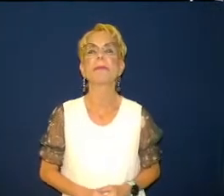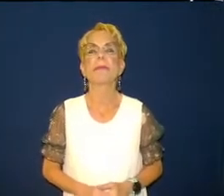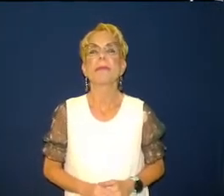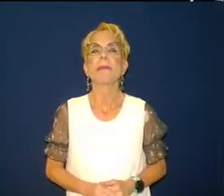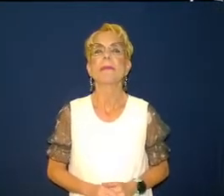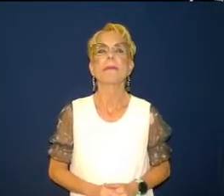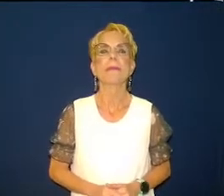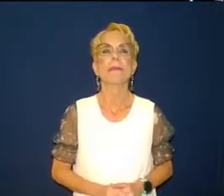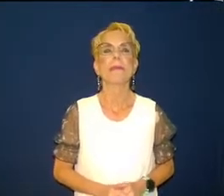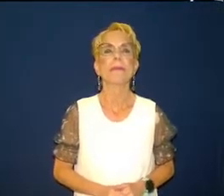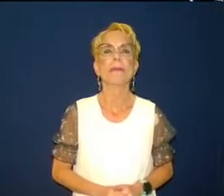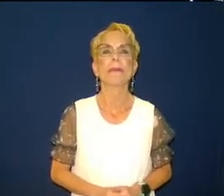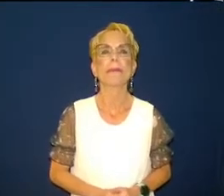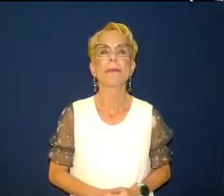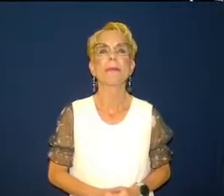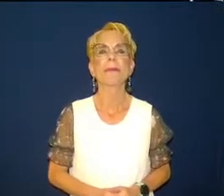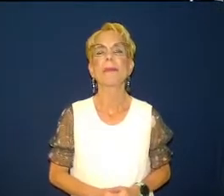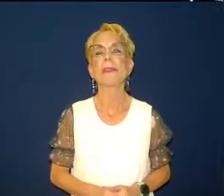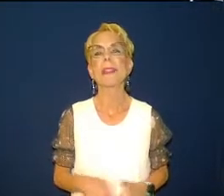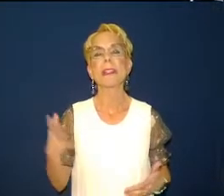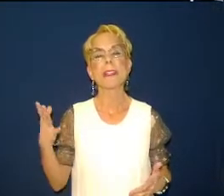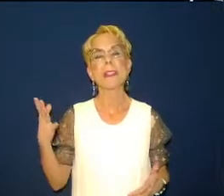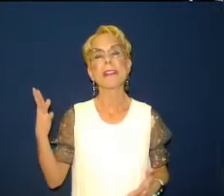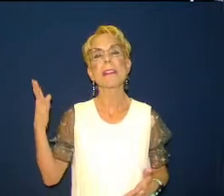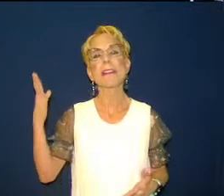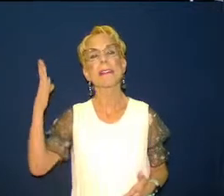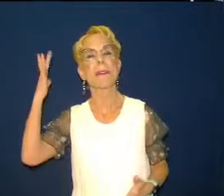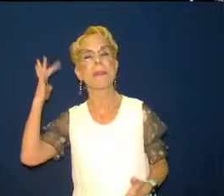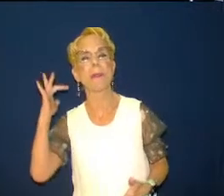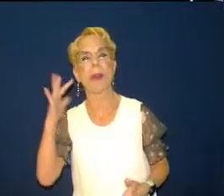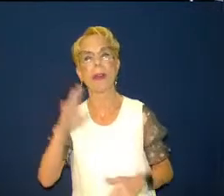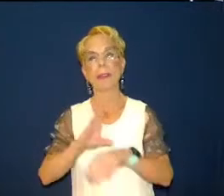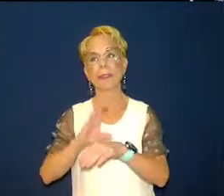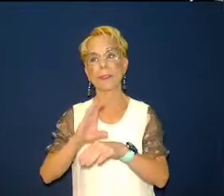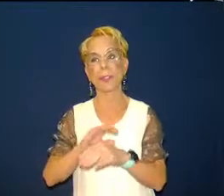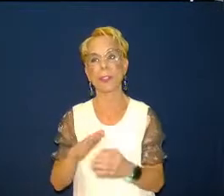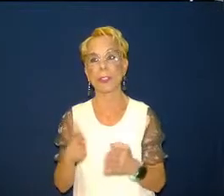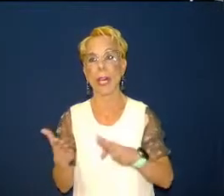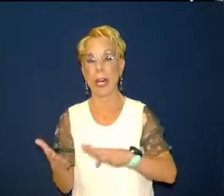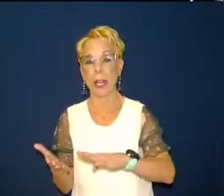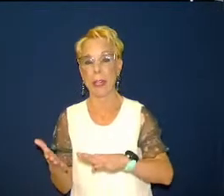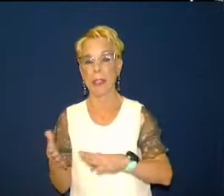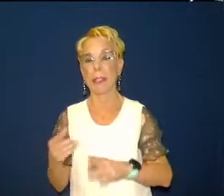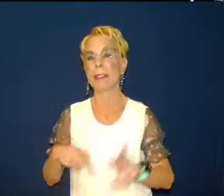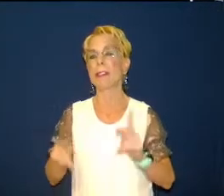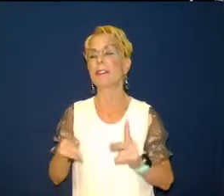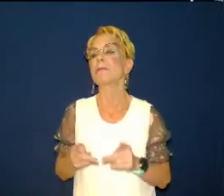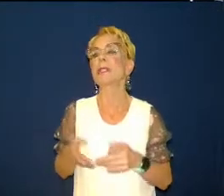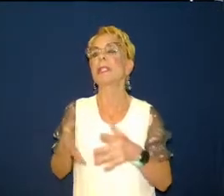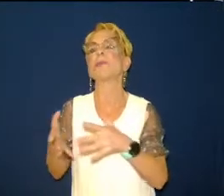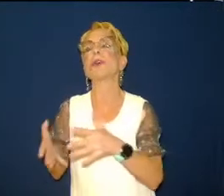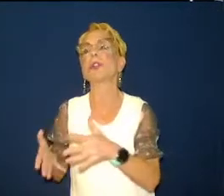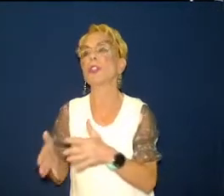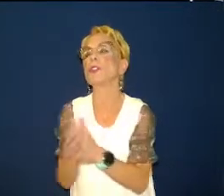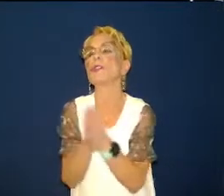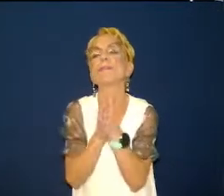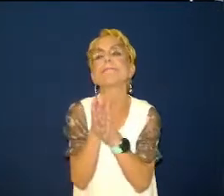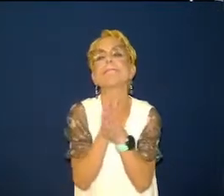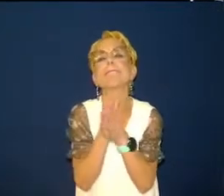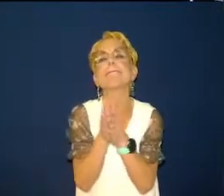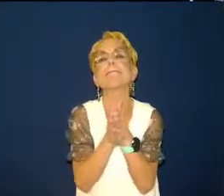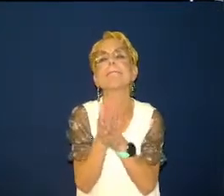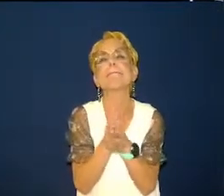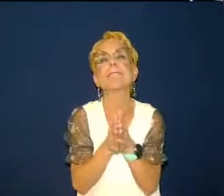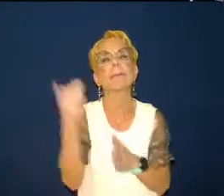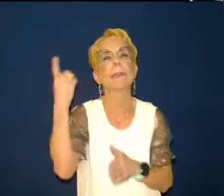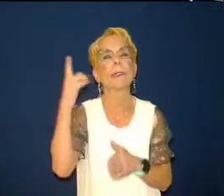people lose the passion purpose and they lose the focus and so but here's the thing about jesus though in